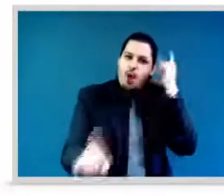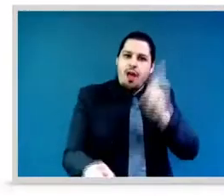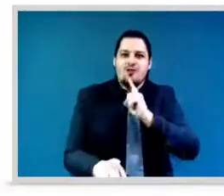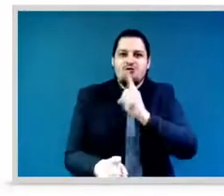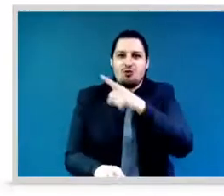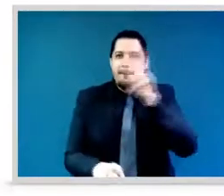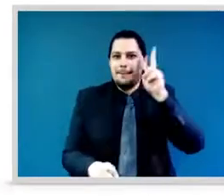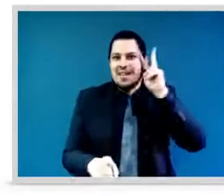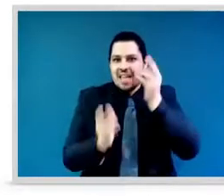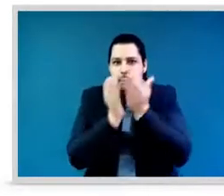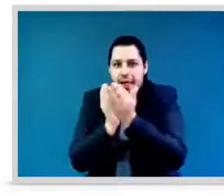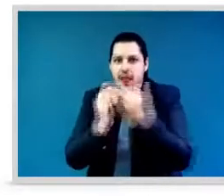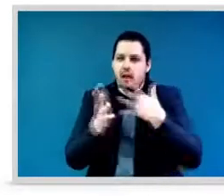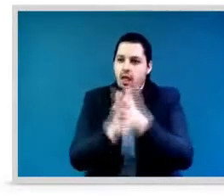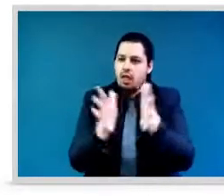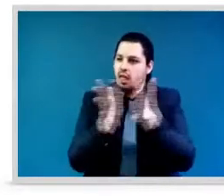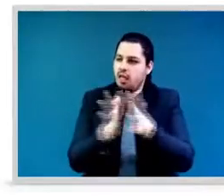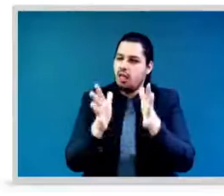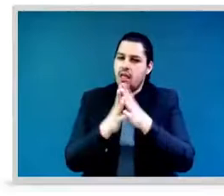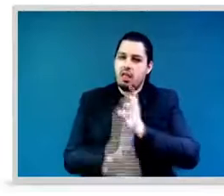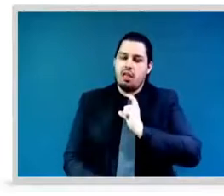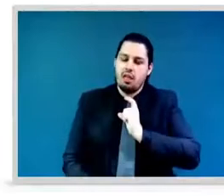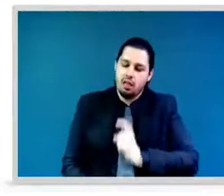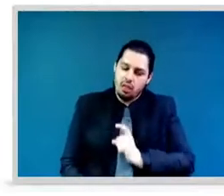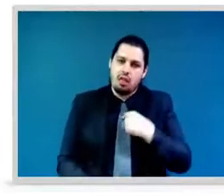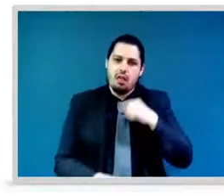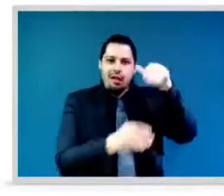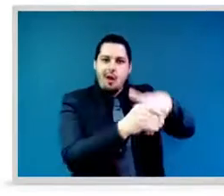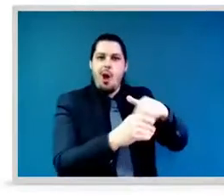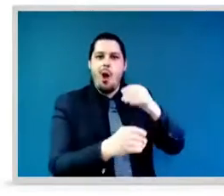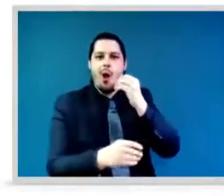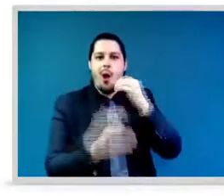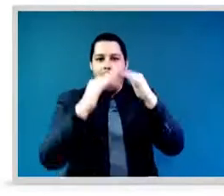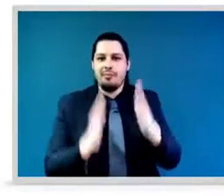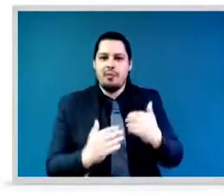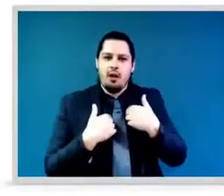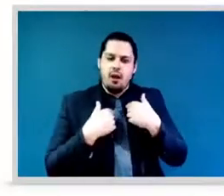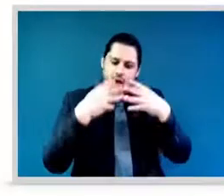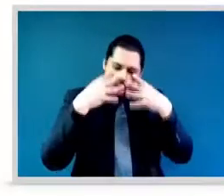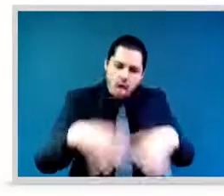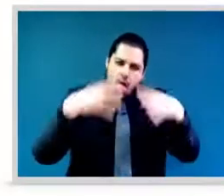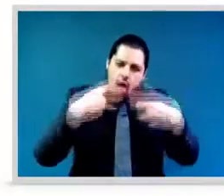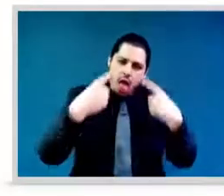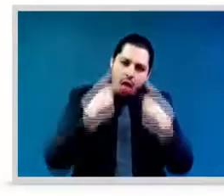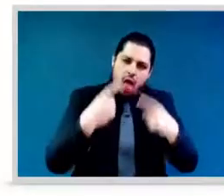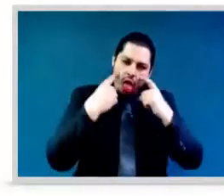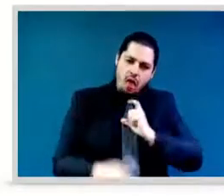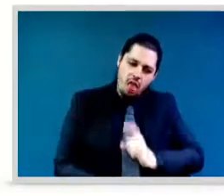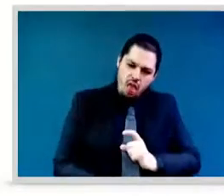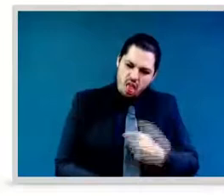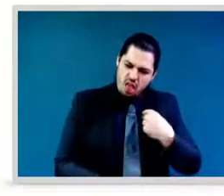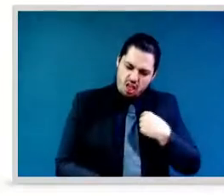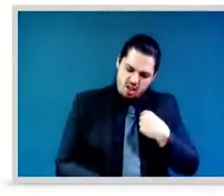did the same thing. This time I went to the United States Senate, and in my ride there I met a driver, a